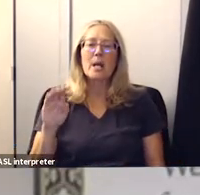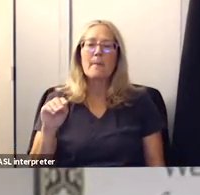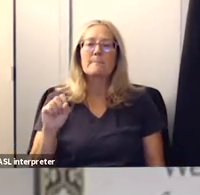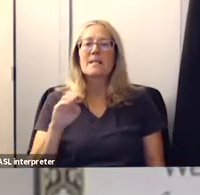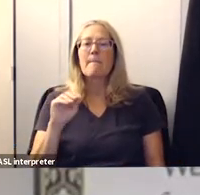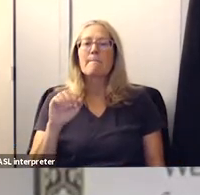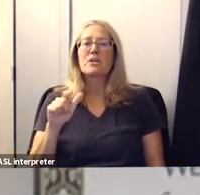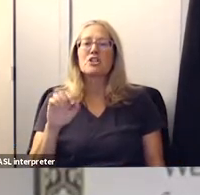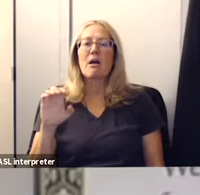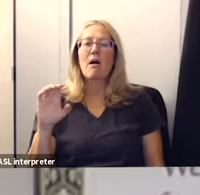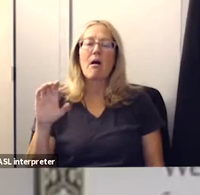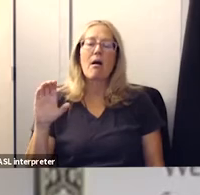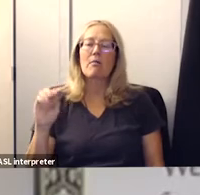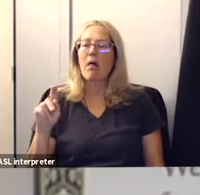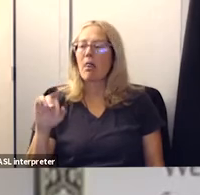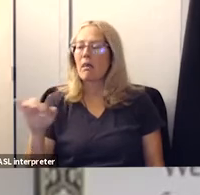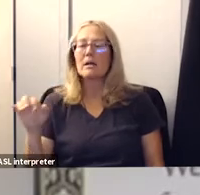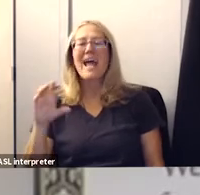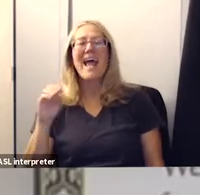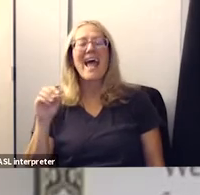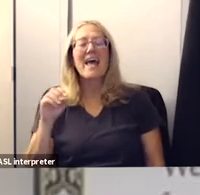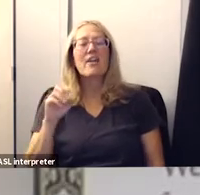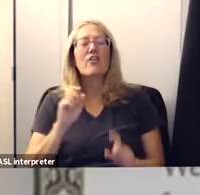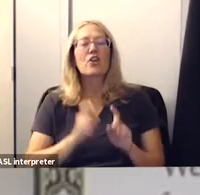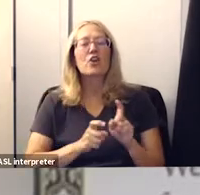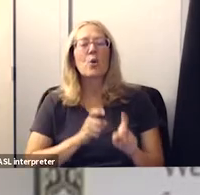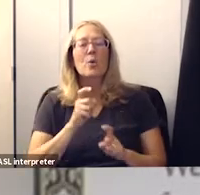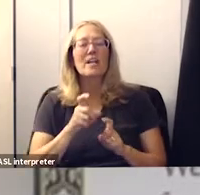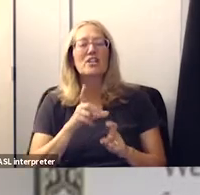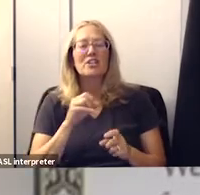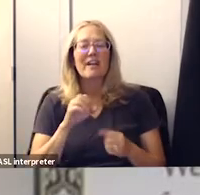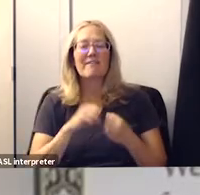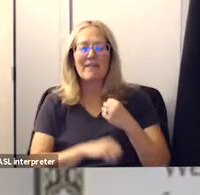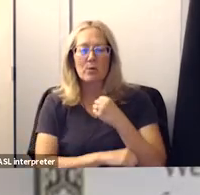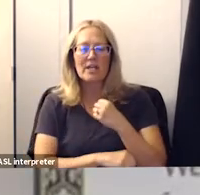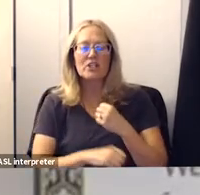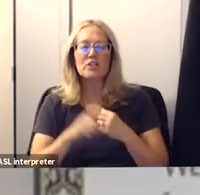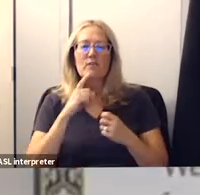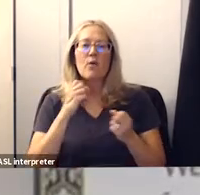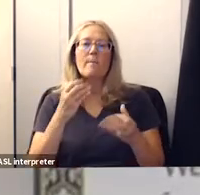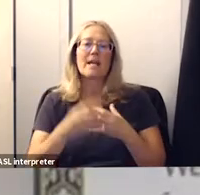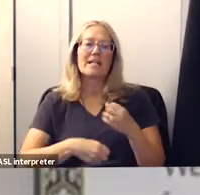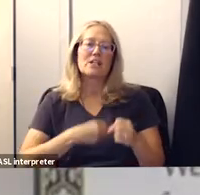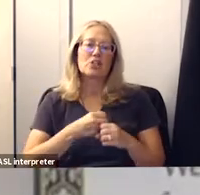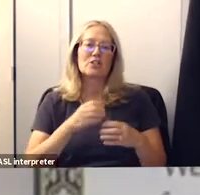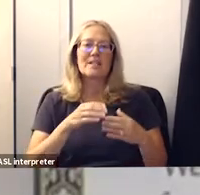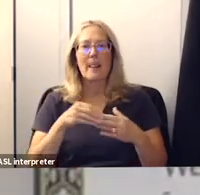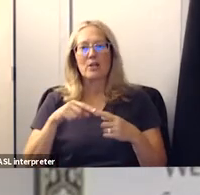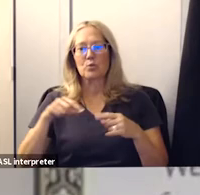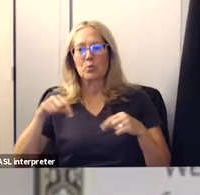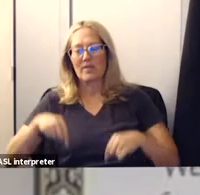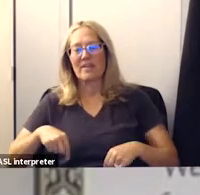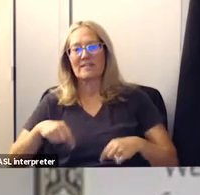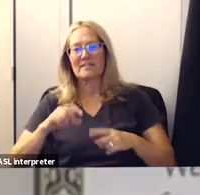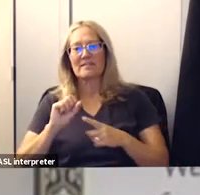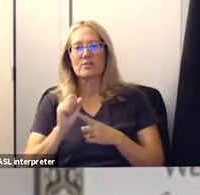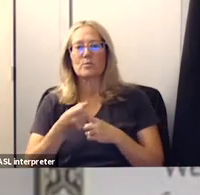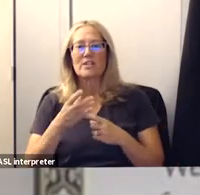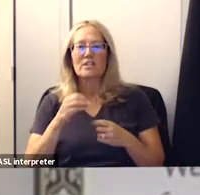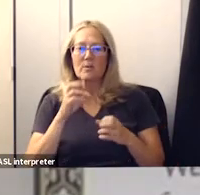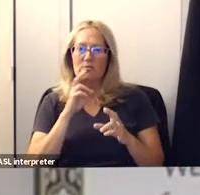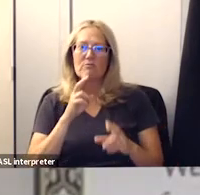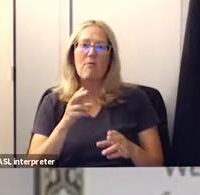the donors and the foundation and everyone for years that led up to this it was an honor to be there um